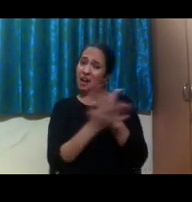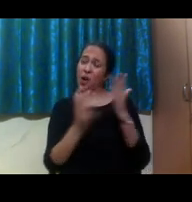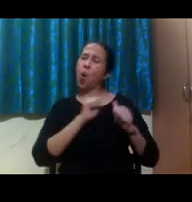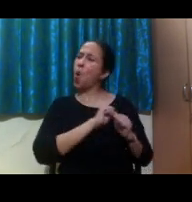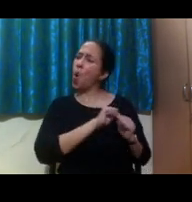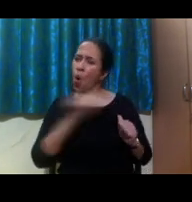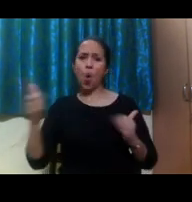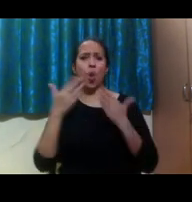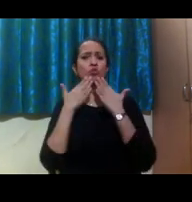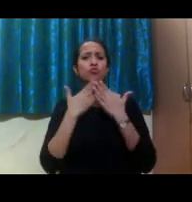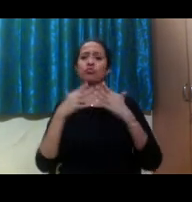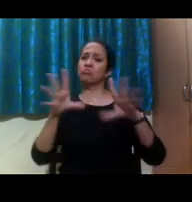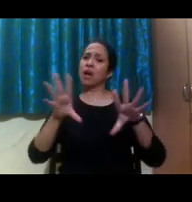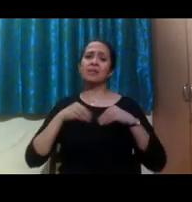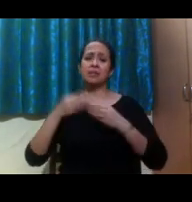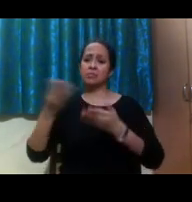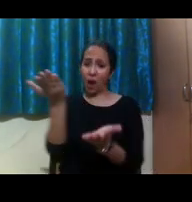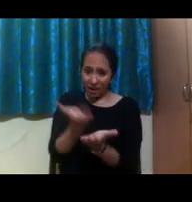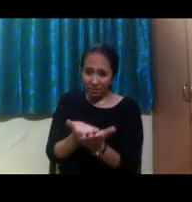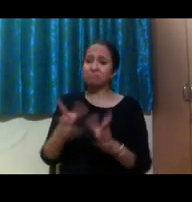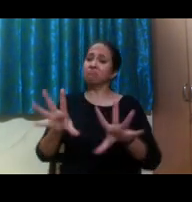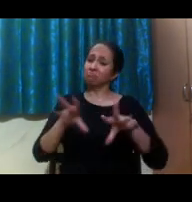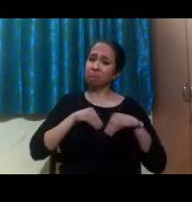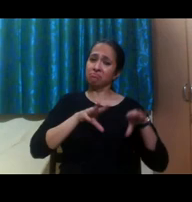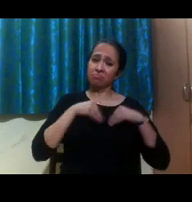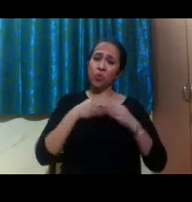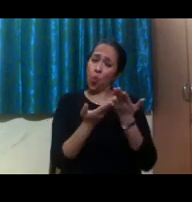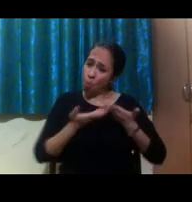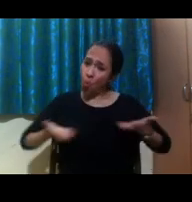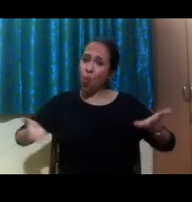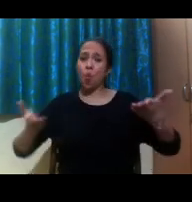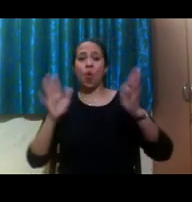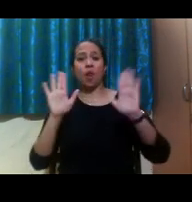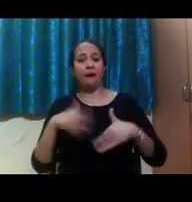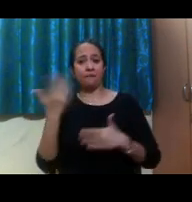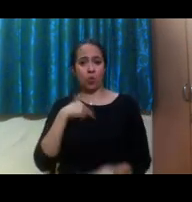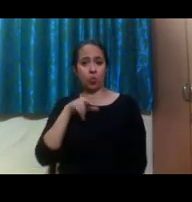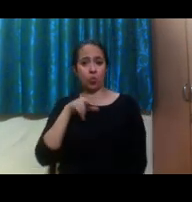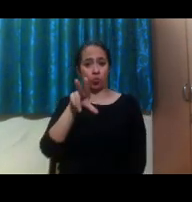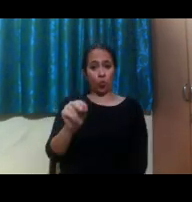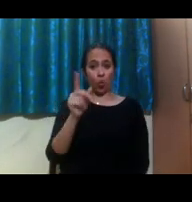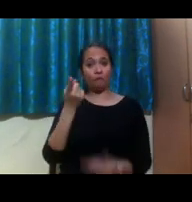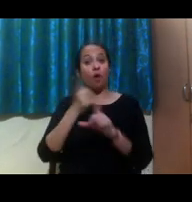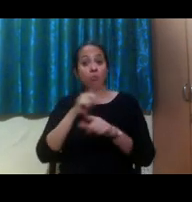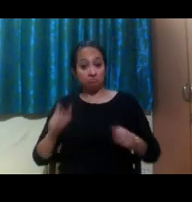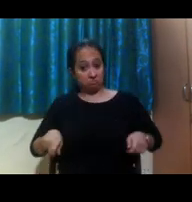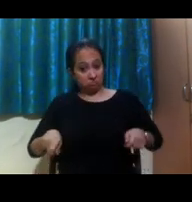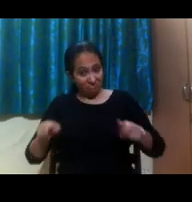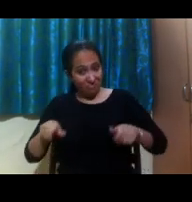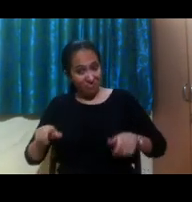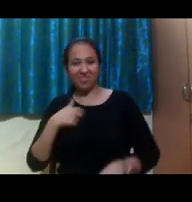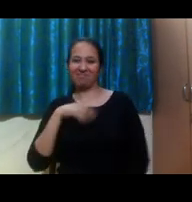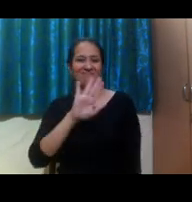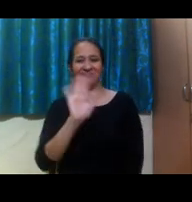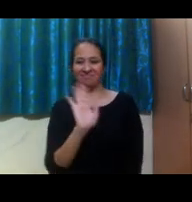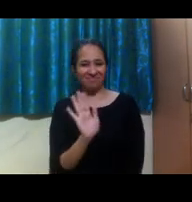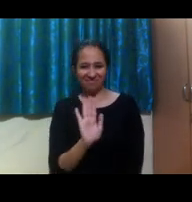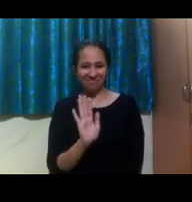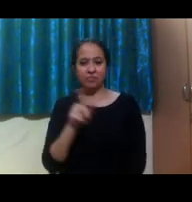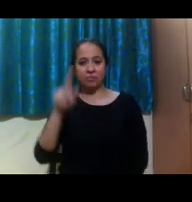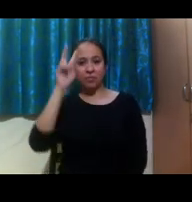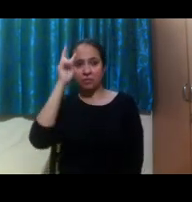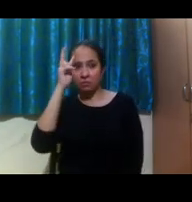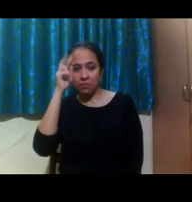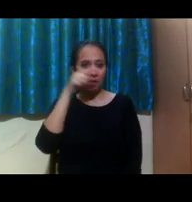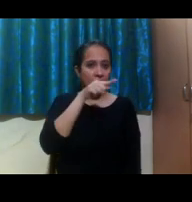college. And the ADA applies to all US colleges and universities, universities. you don't have to limit it to certain schools